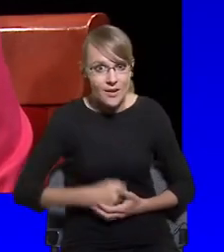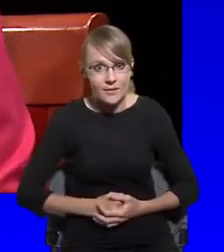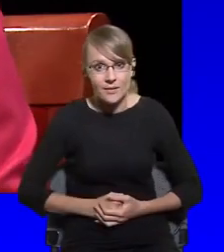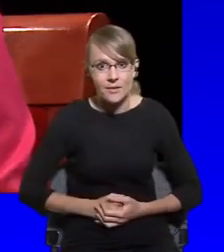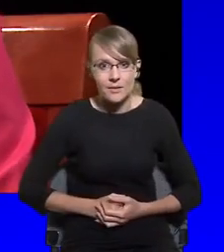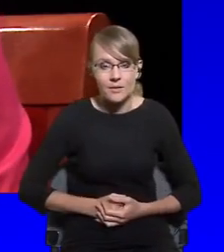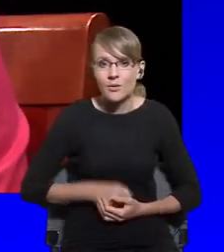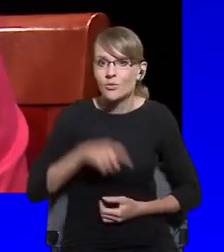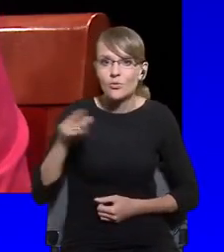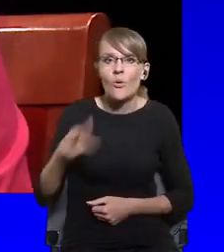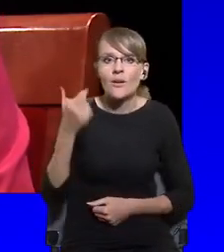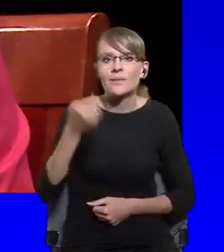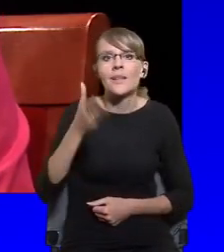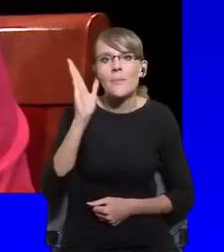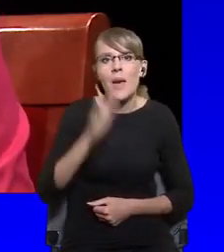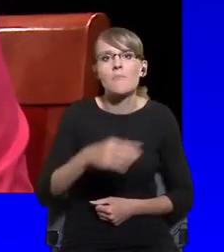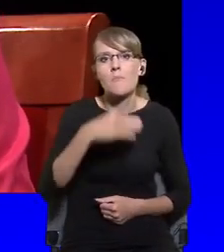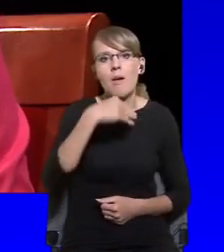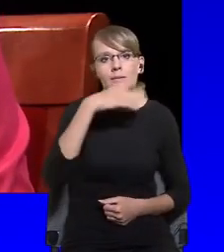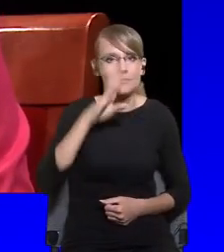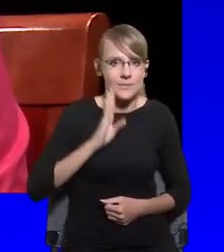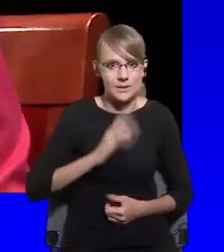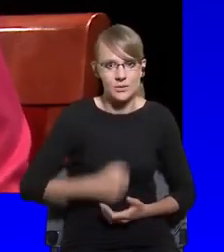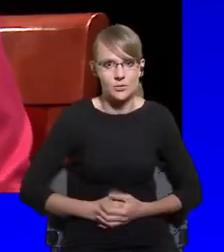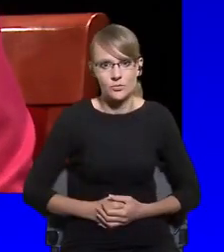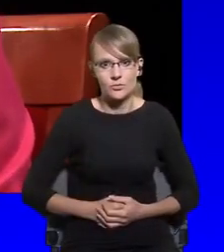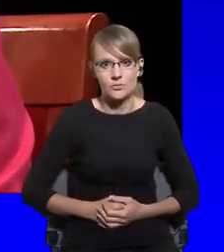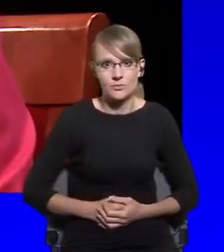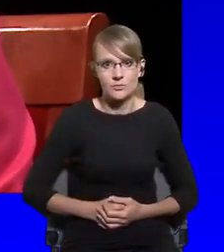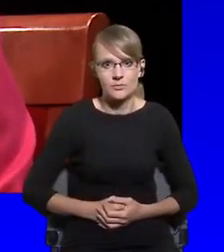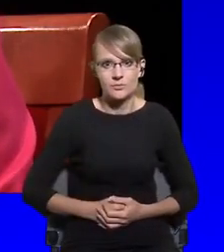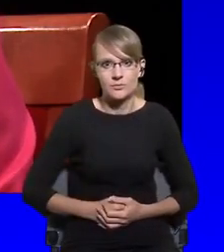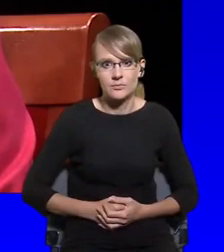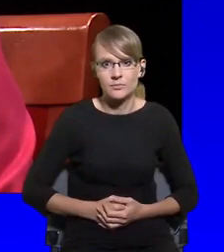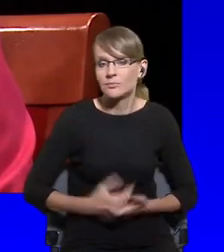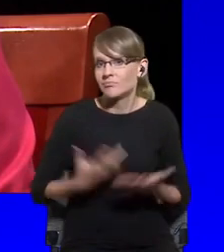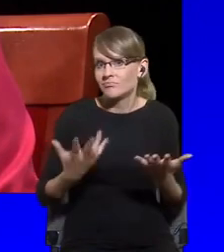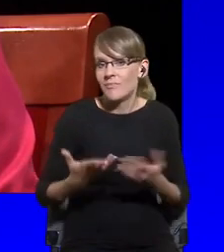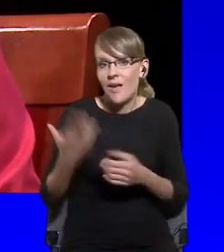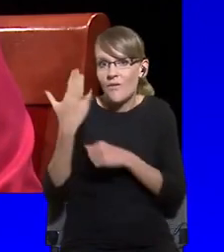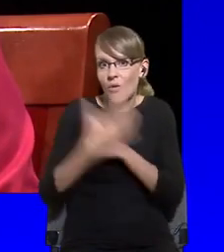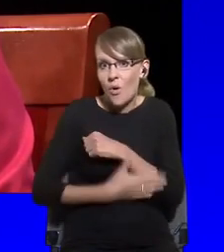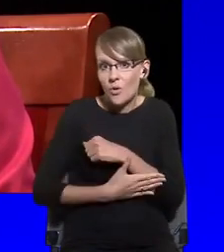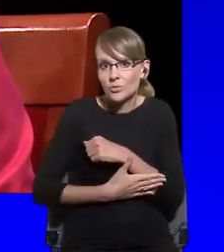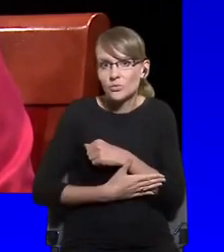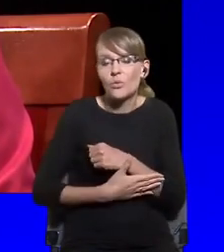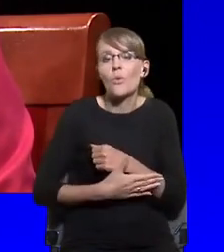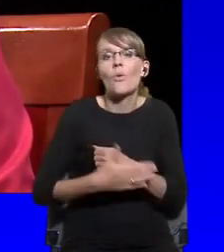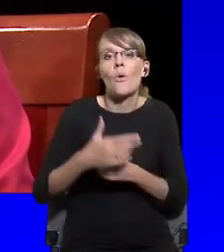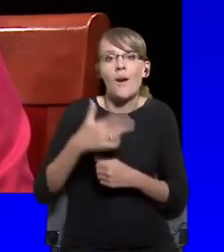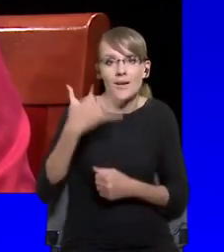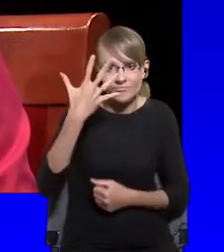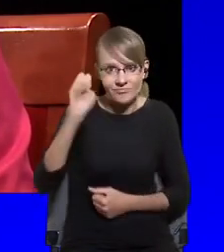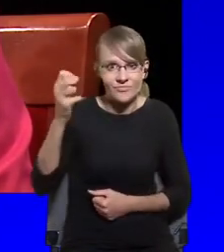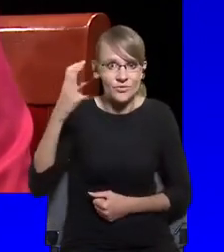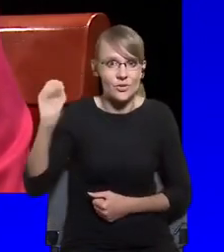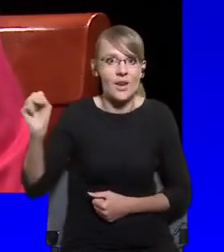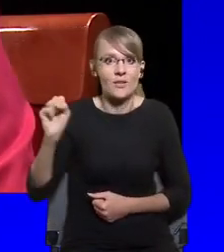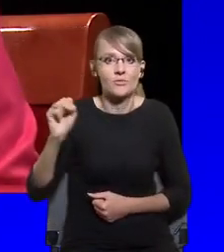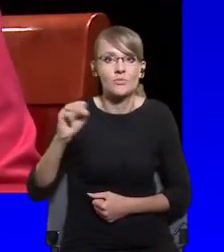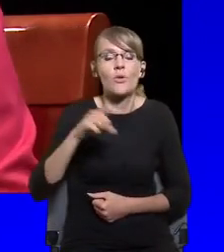who find the way to spread hope will manage to hold on political power too.